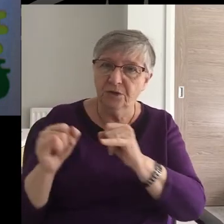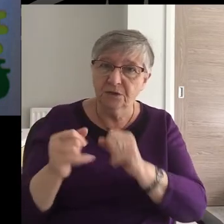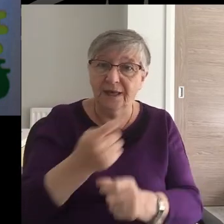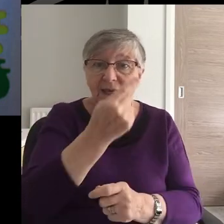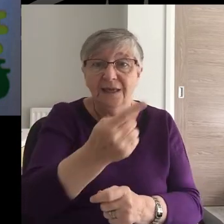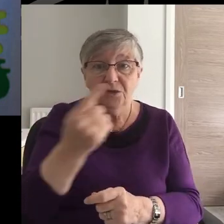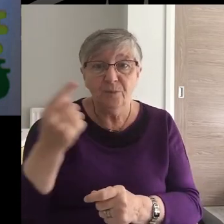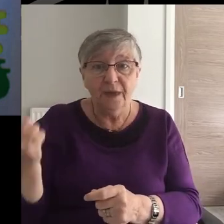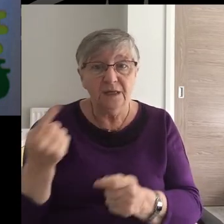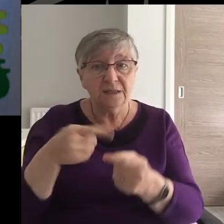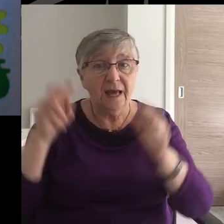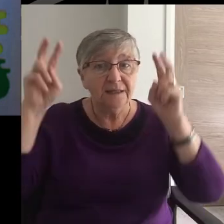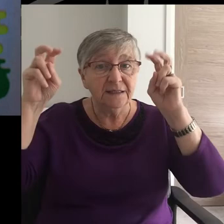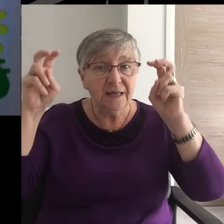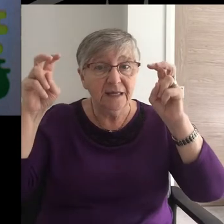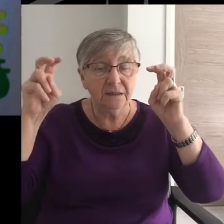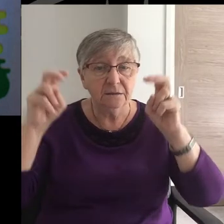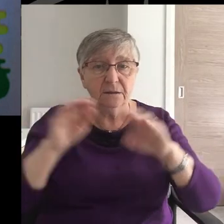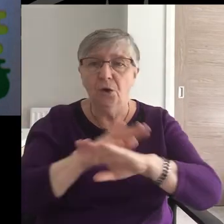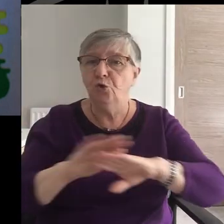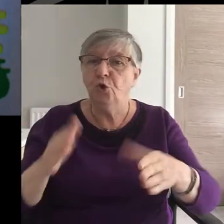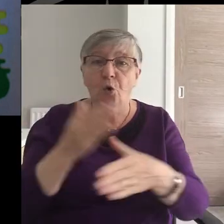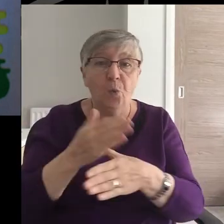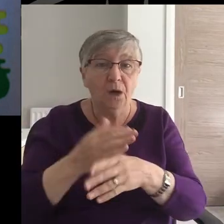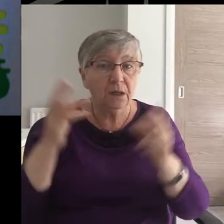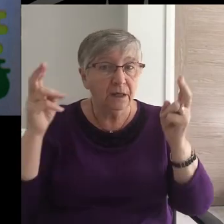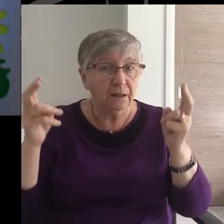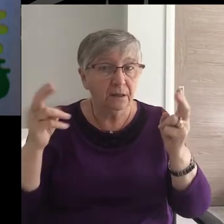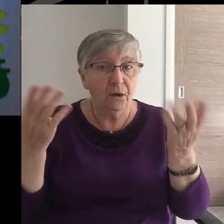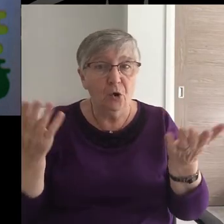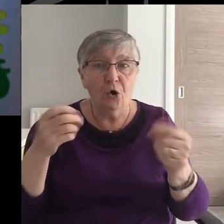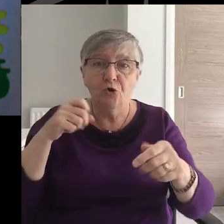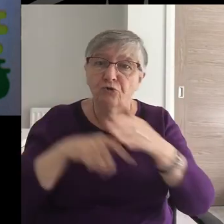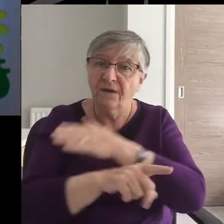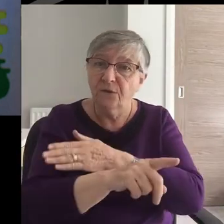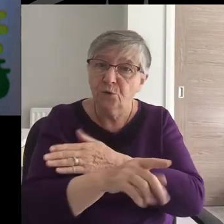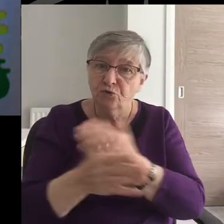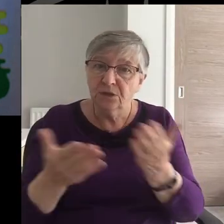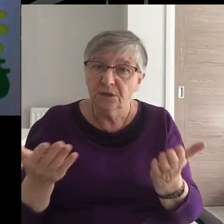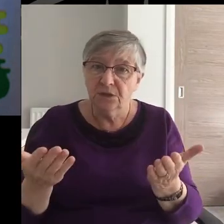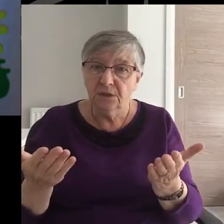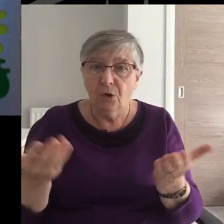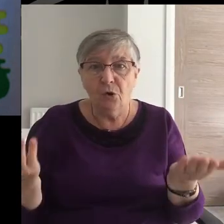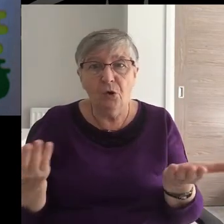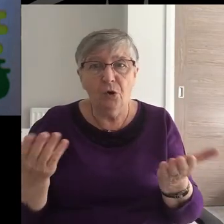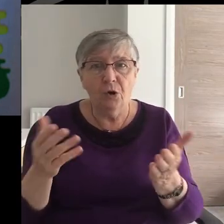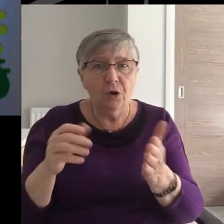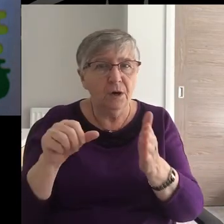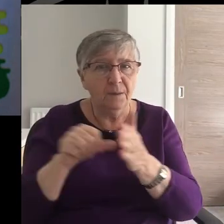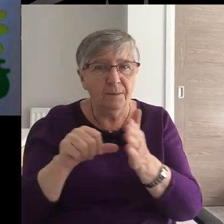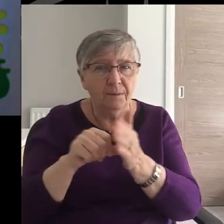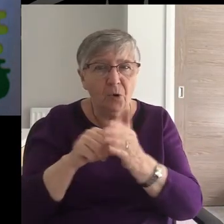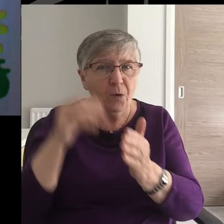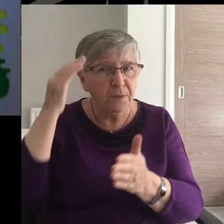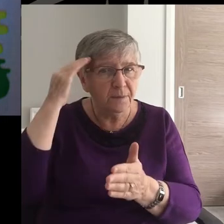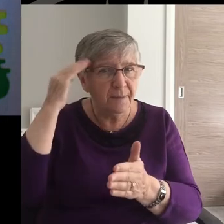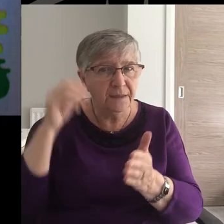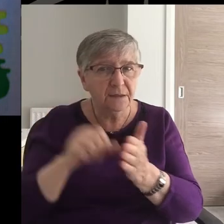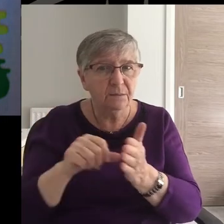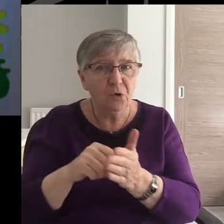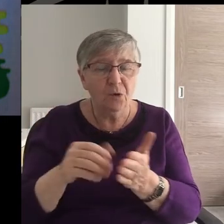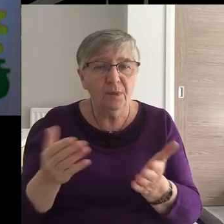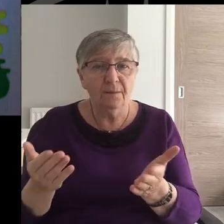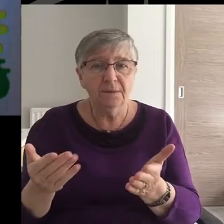title unemployed or refugee or bipolar.